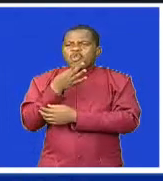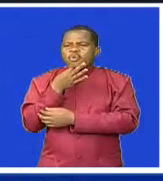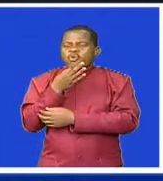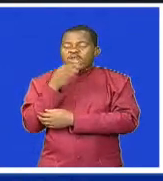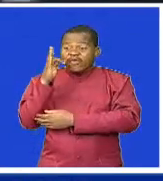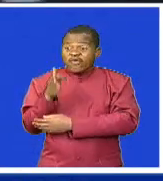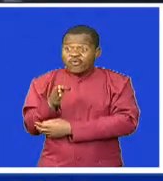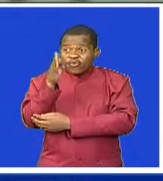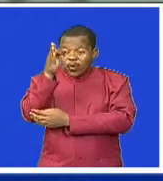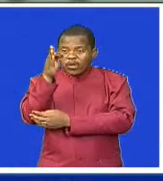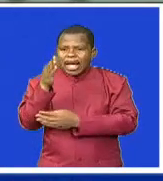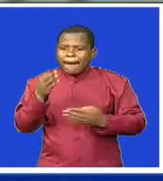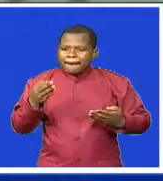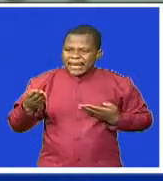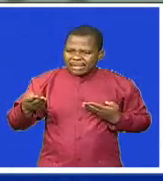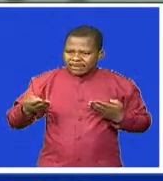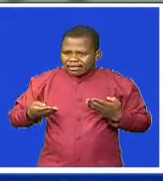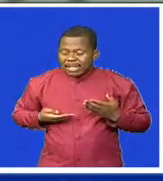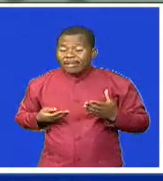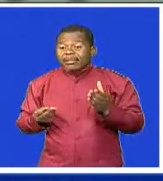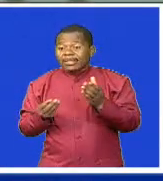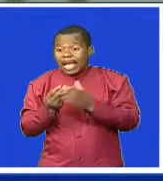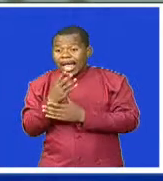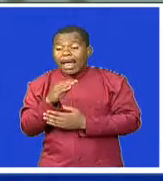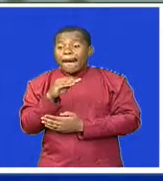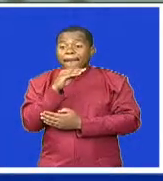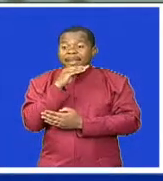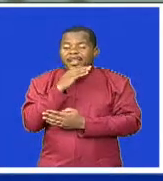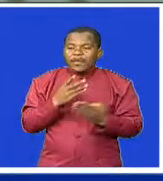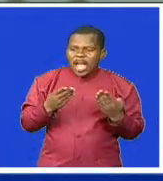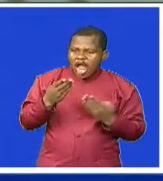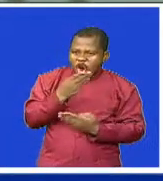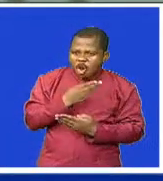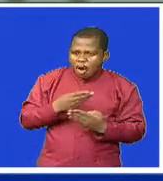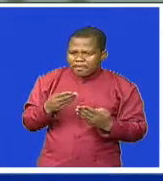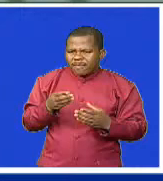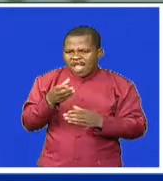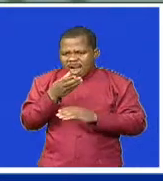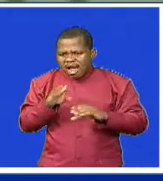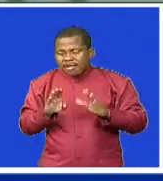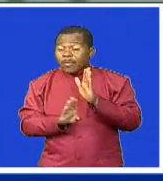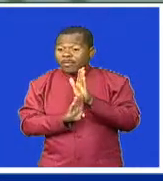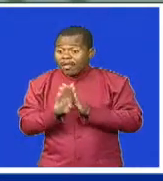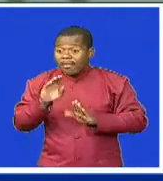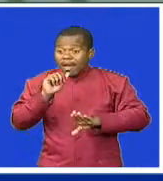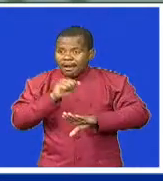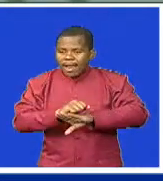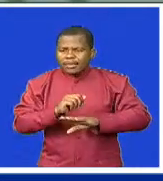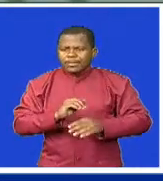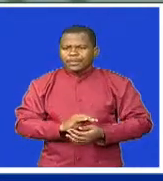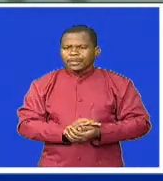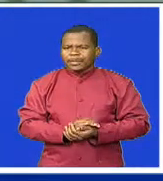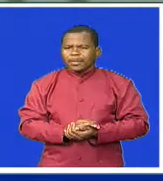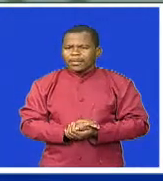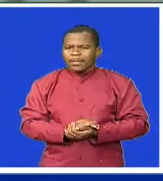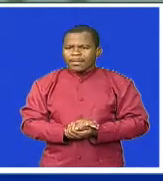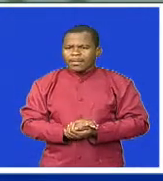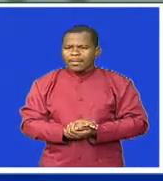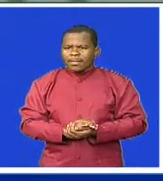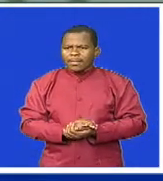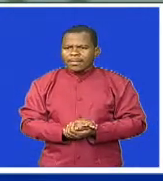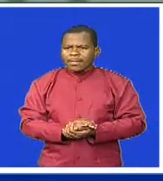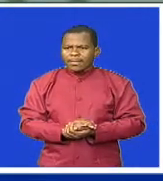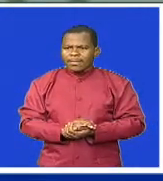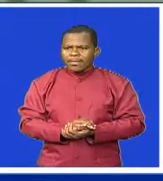in the local economy. Just to also encourage the government to consider bringing entrepreneurship into